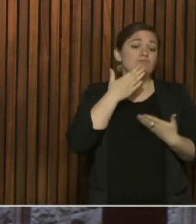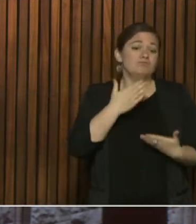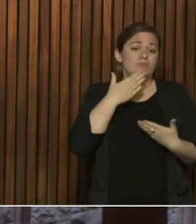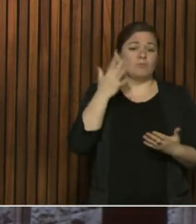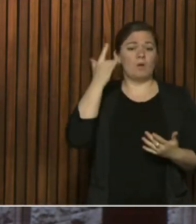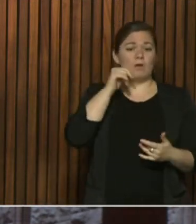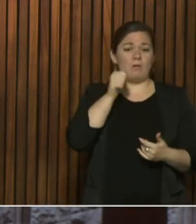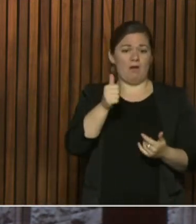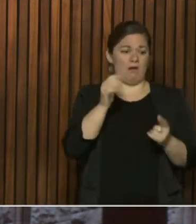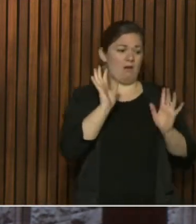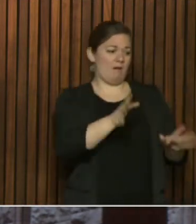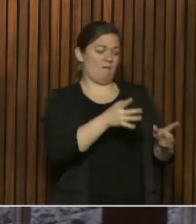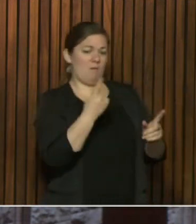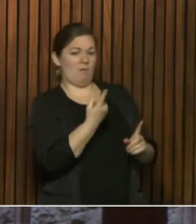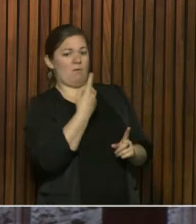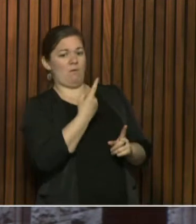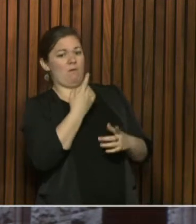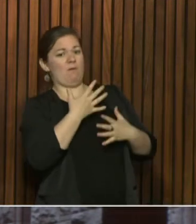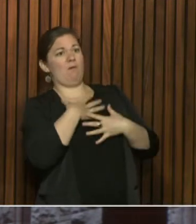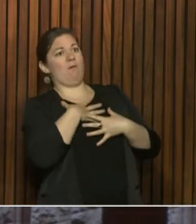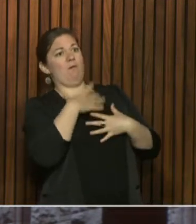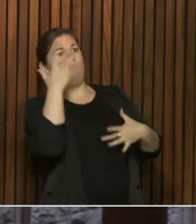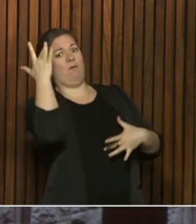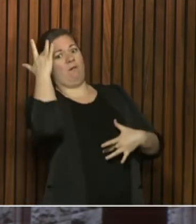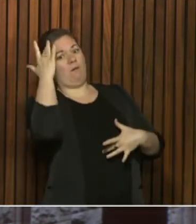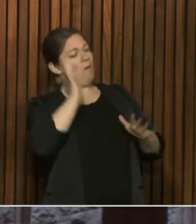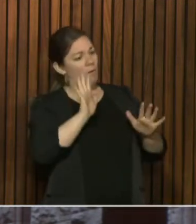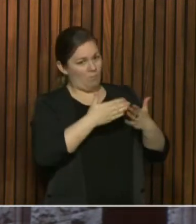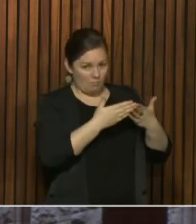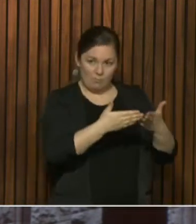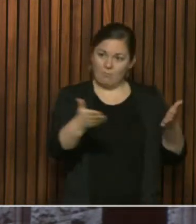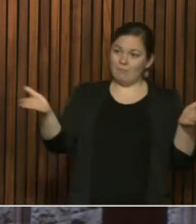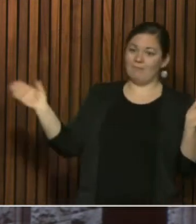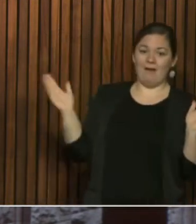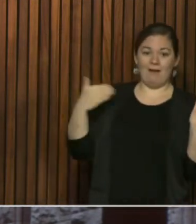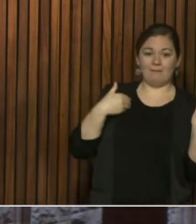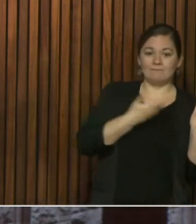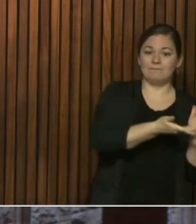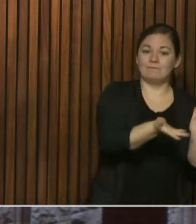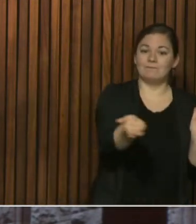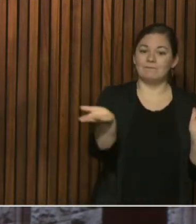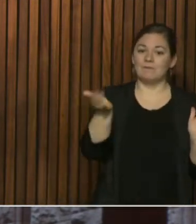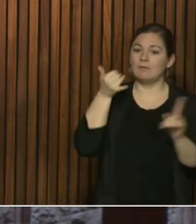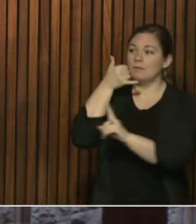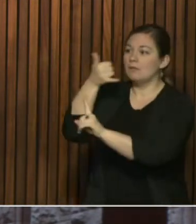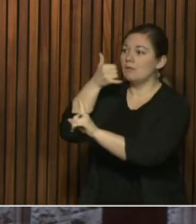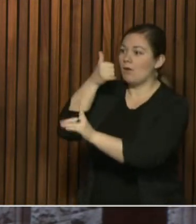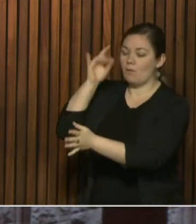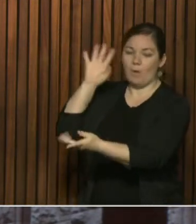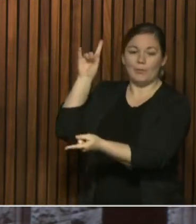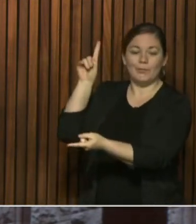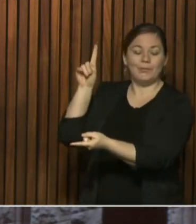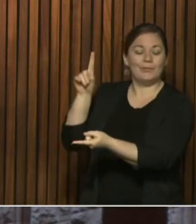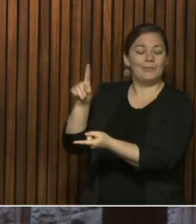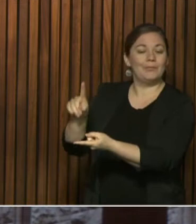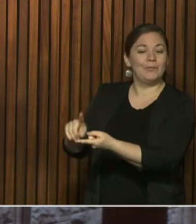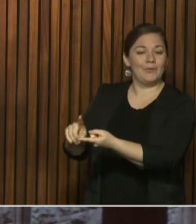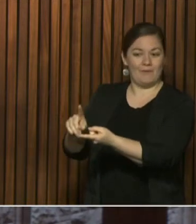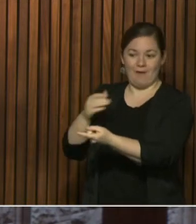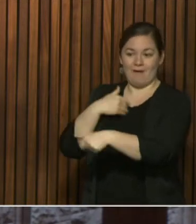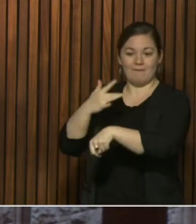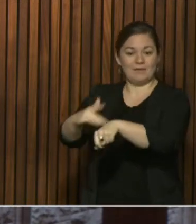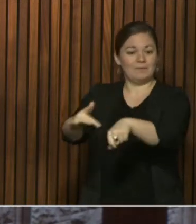that our public can approach. And we've seen the numbers in telehealth come down. The self-assessment hits